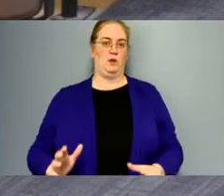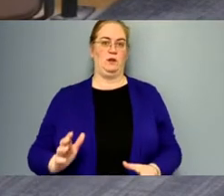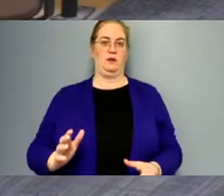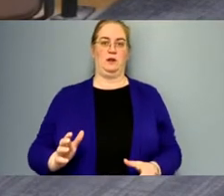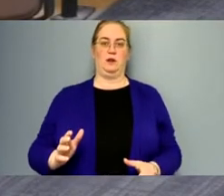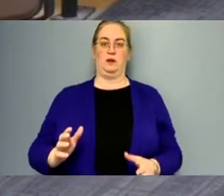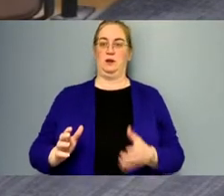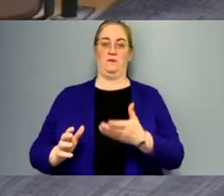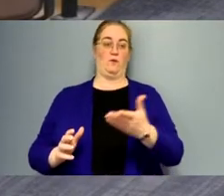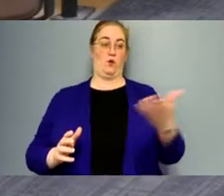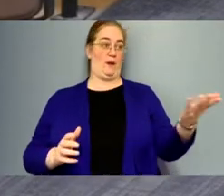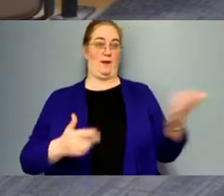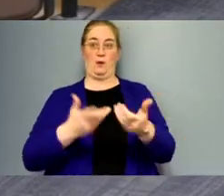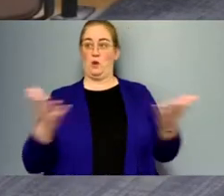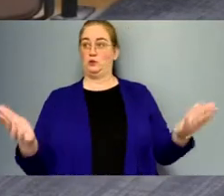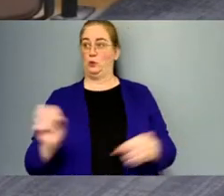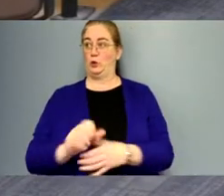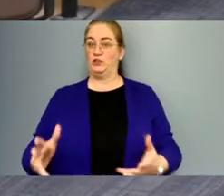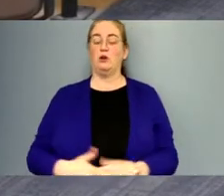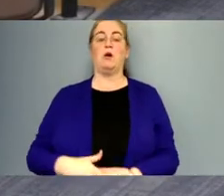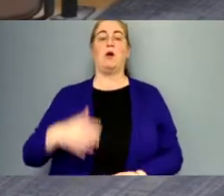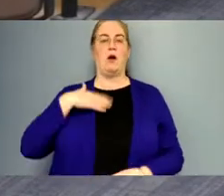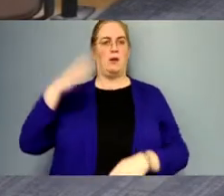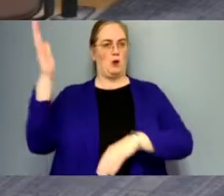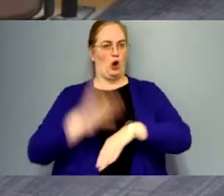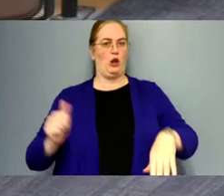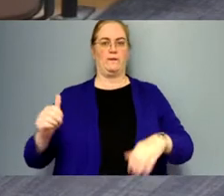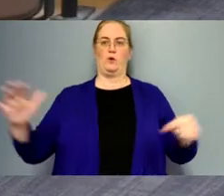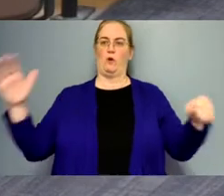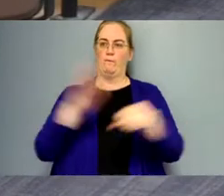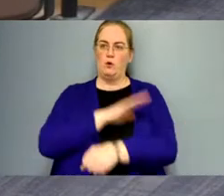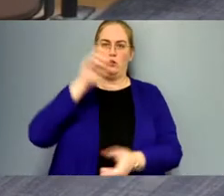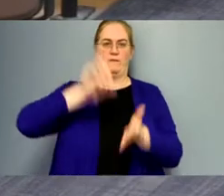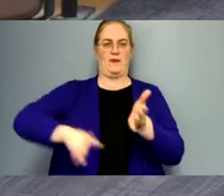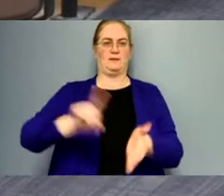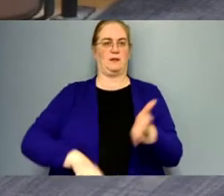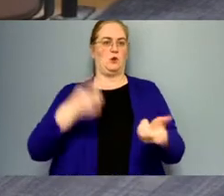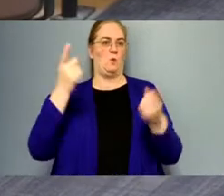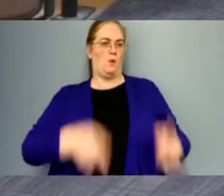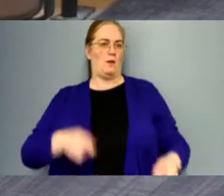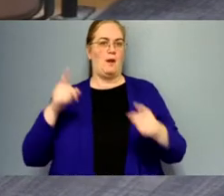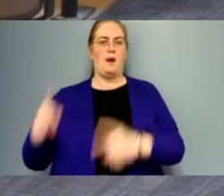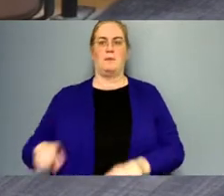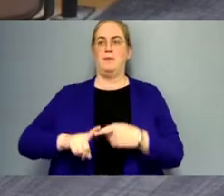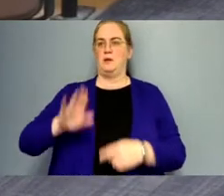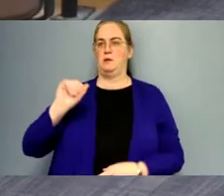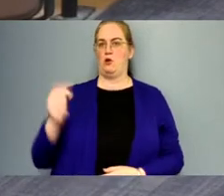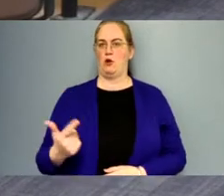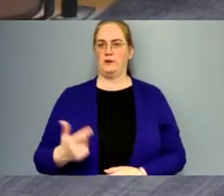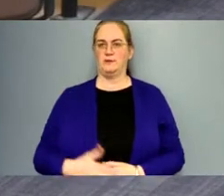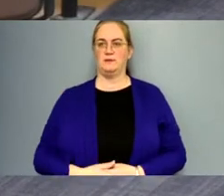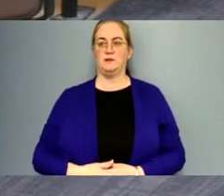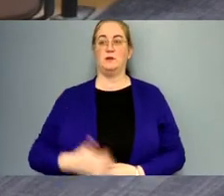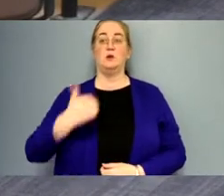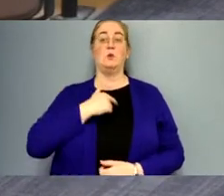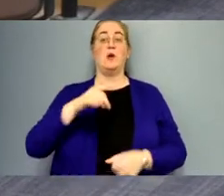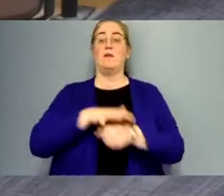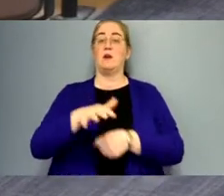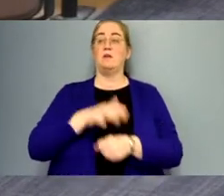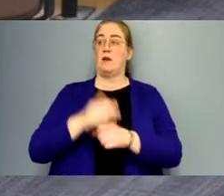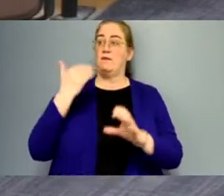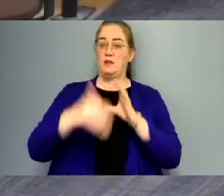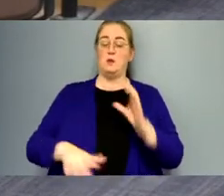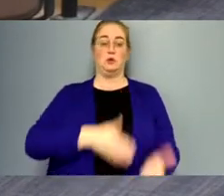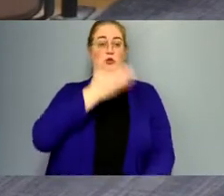every anyone else that works here I'm calling for a full investigation into what happened in August we have enough emails